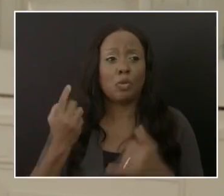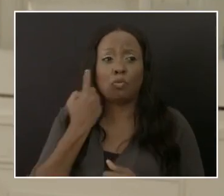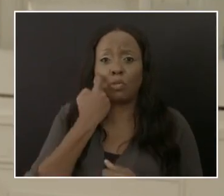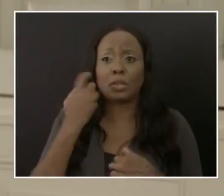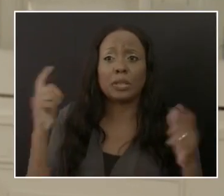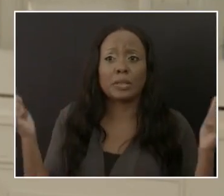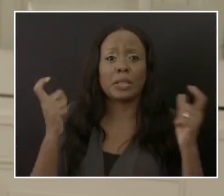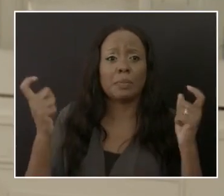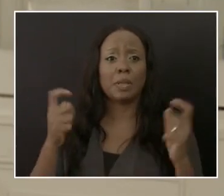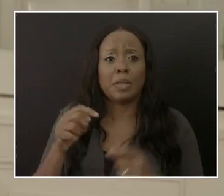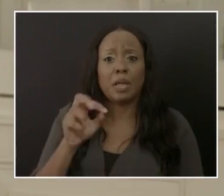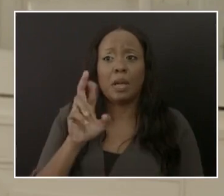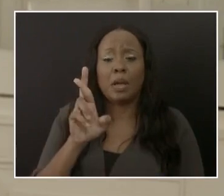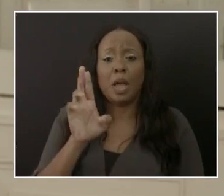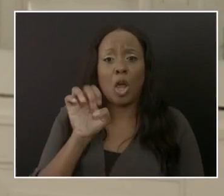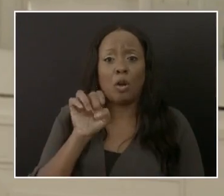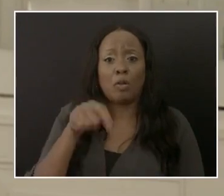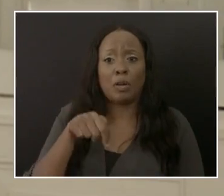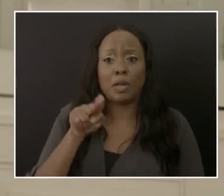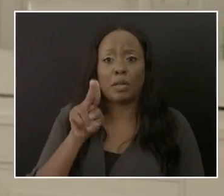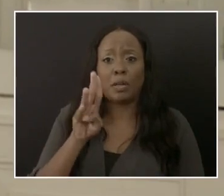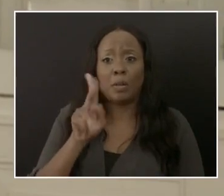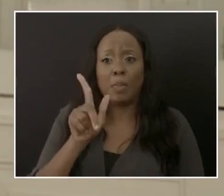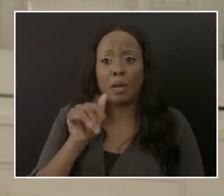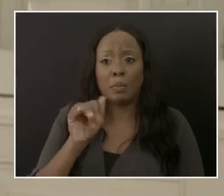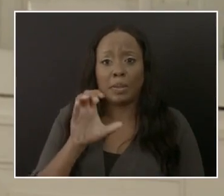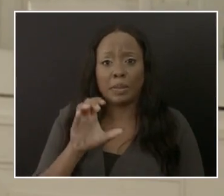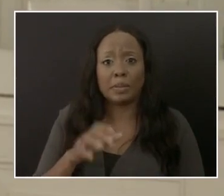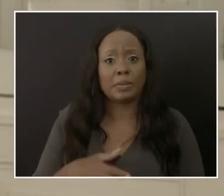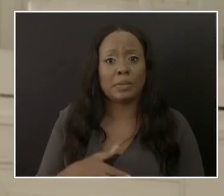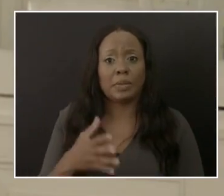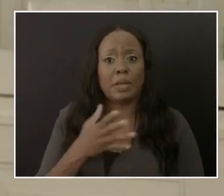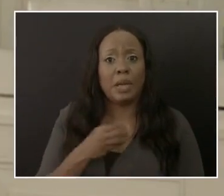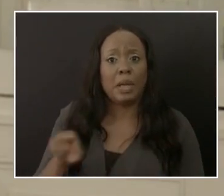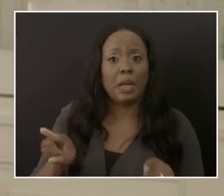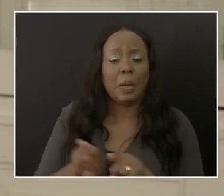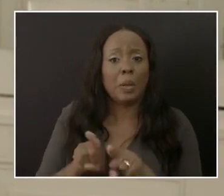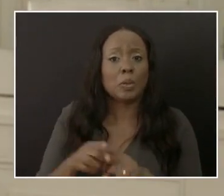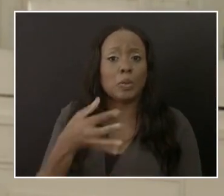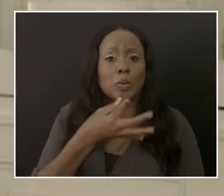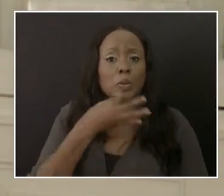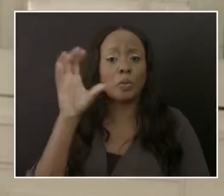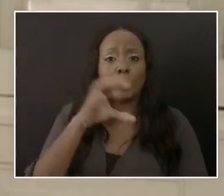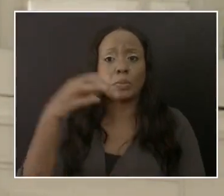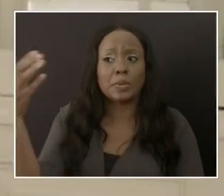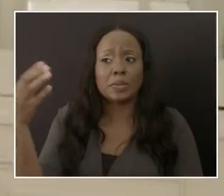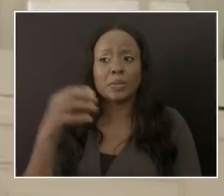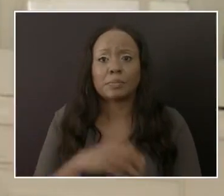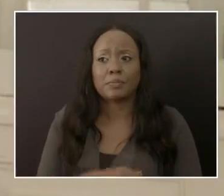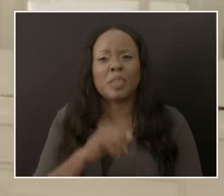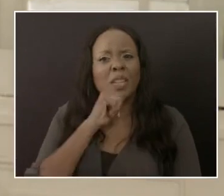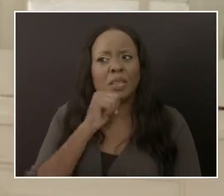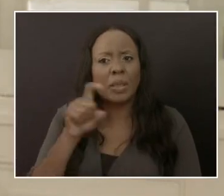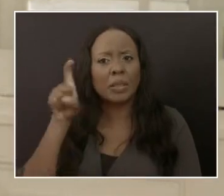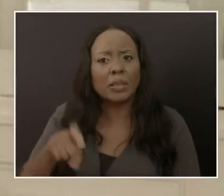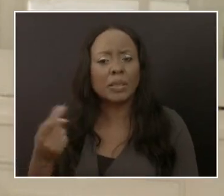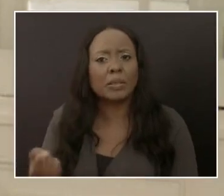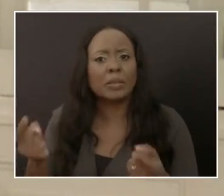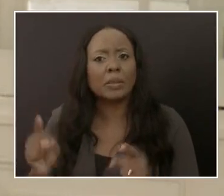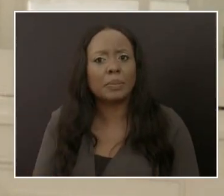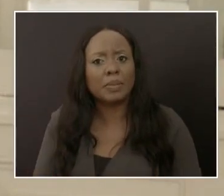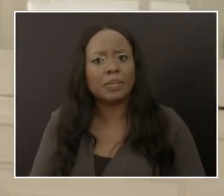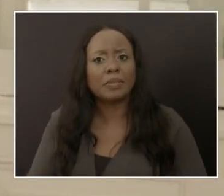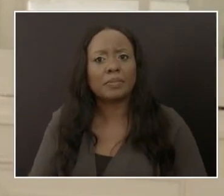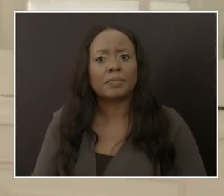And I believe that this did not need to occur. And why it didn't need to occur